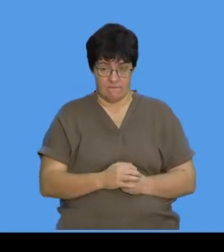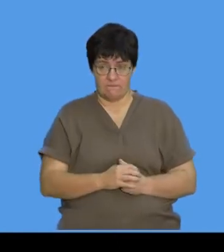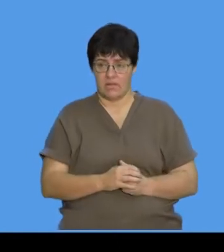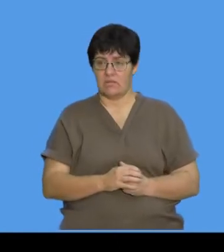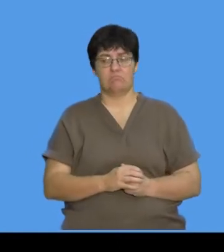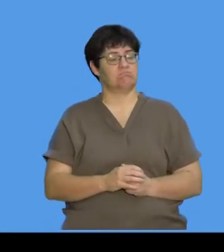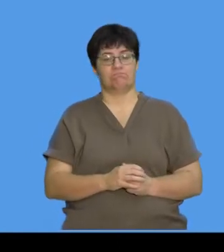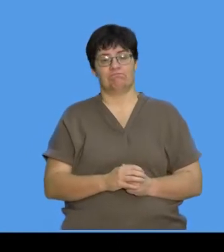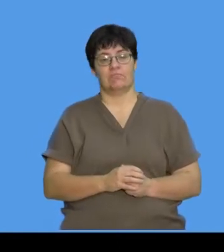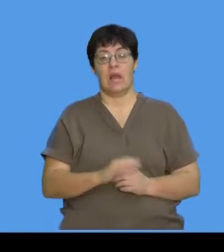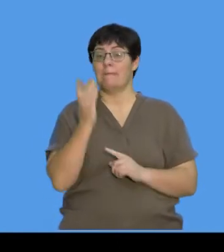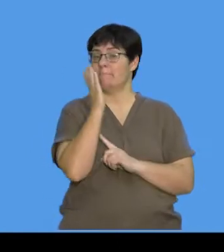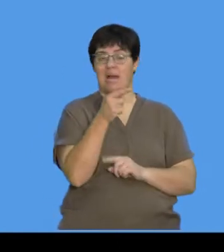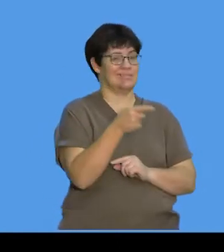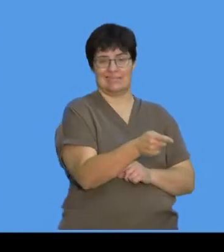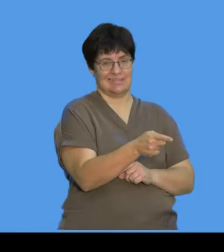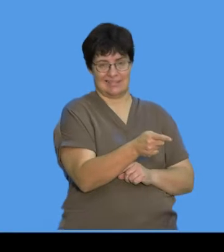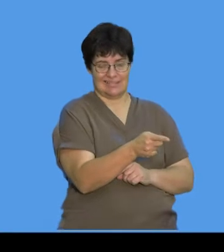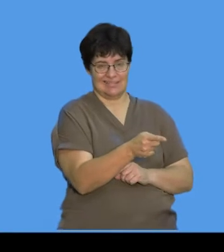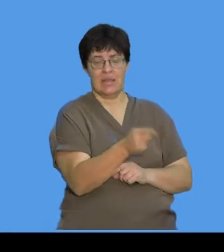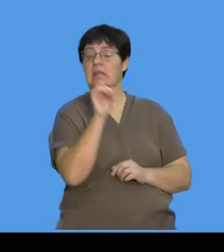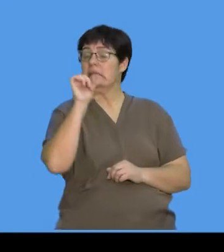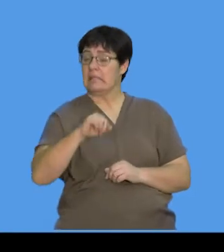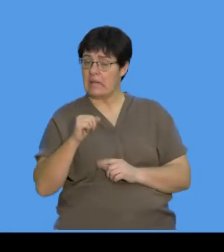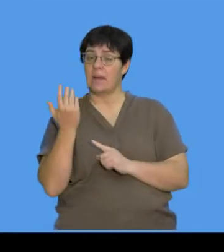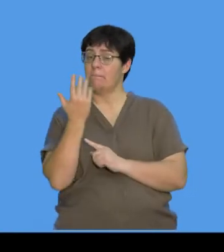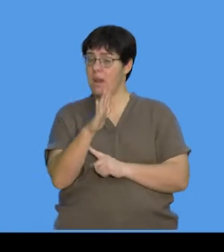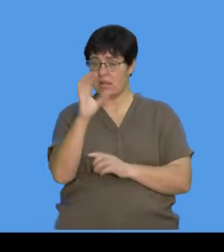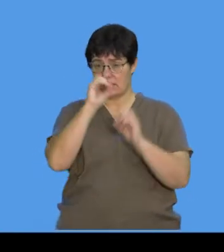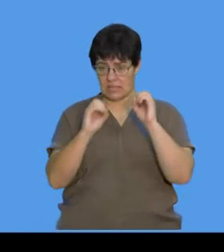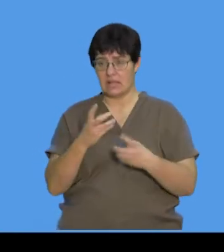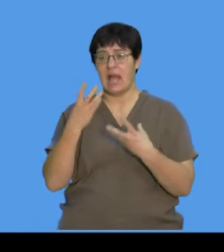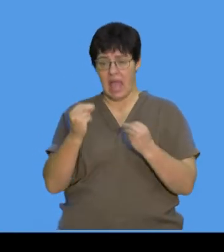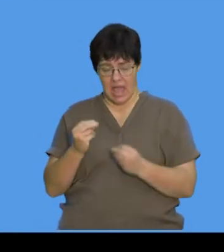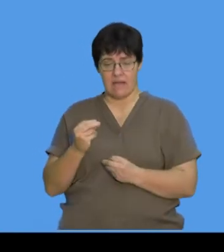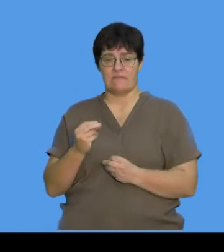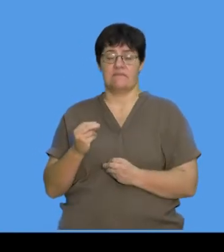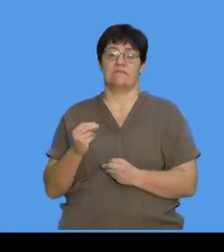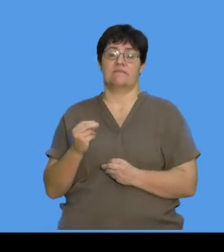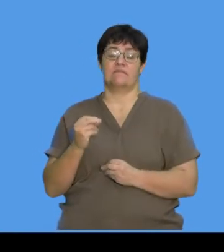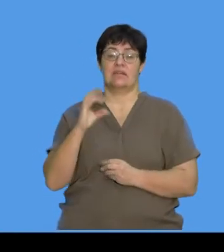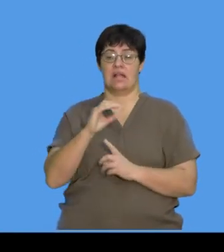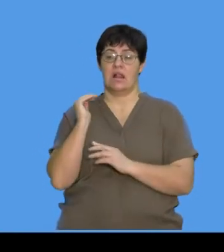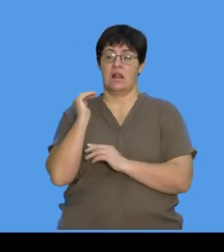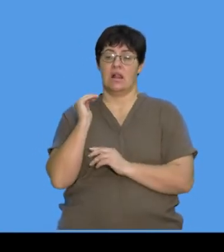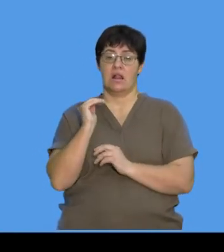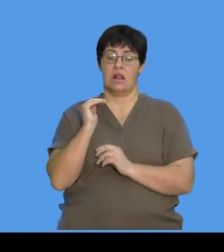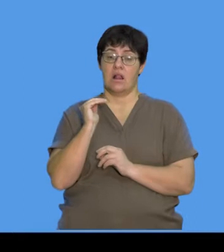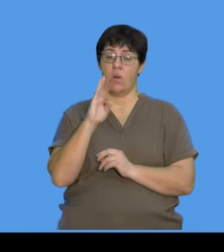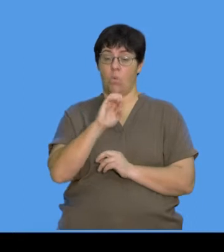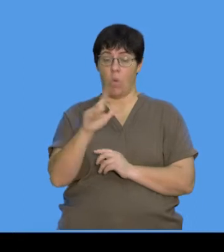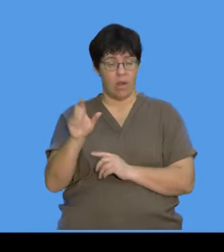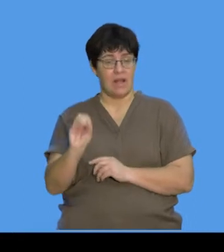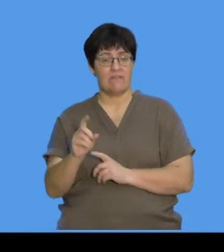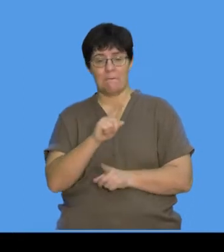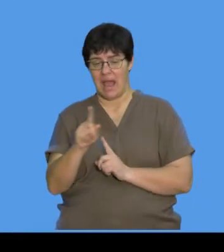It's not a plant cell. Yes, plant cells have a cell wall, but this is not a plant. It